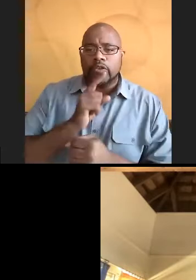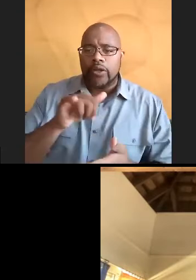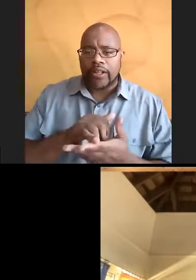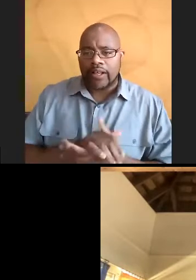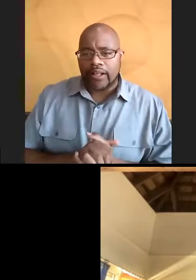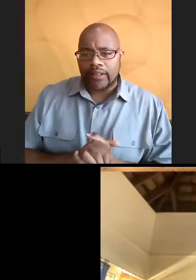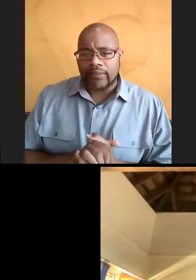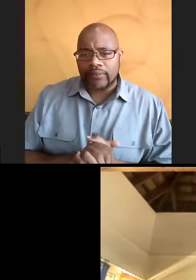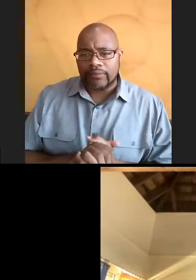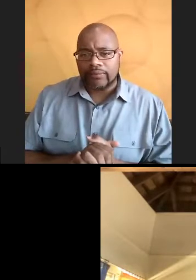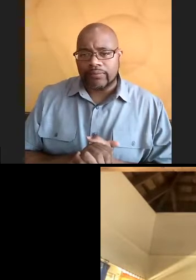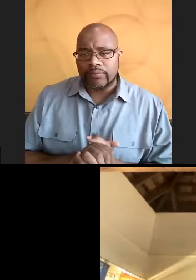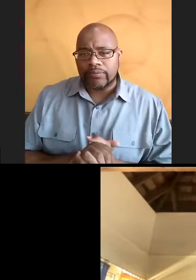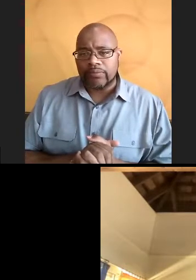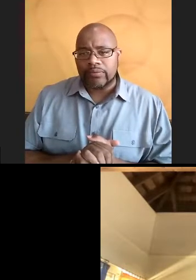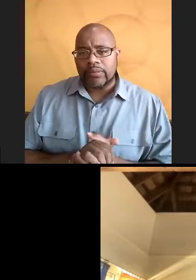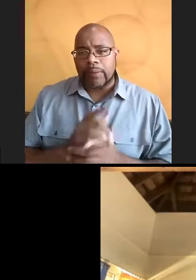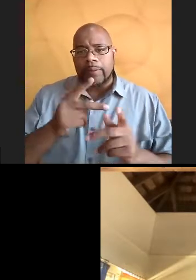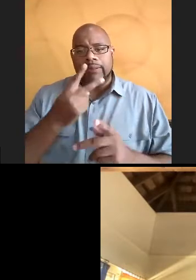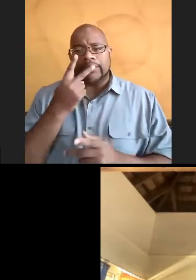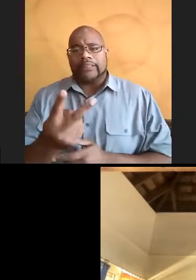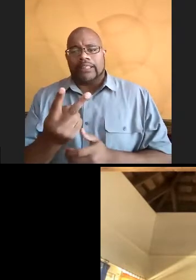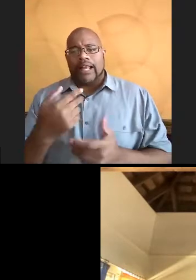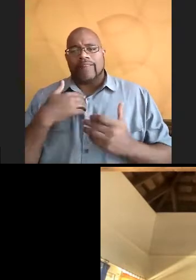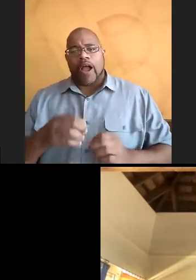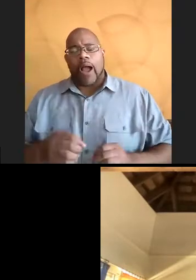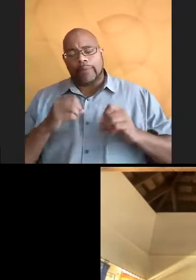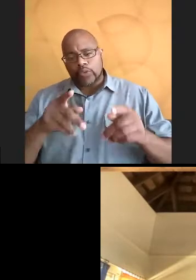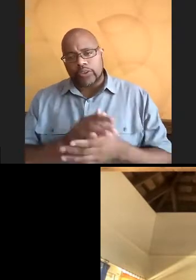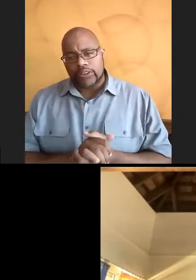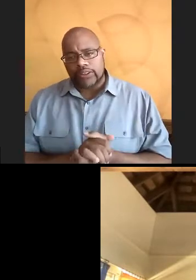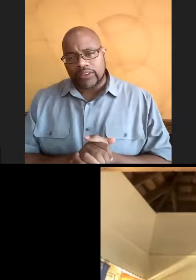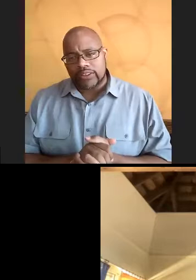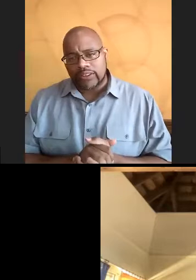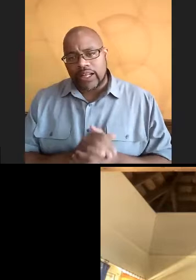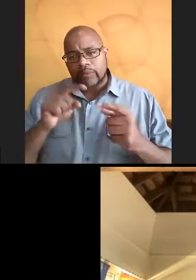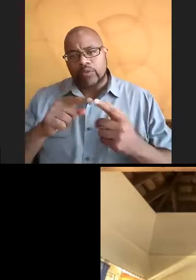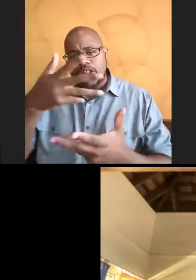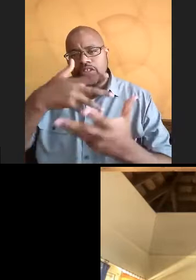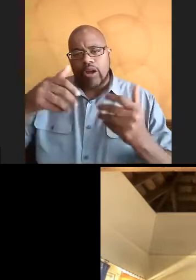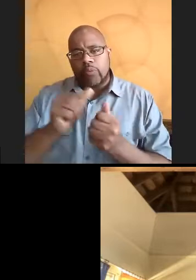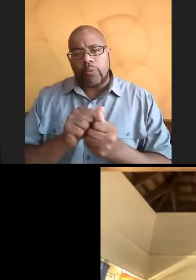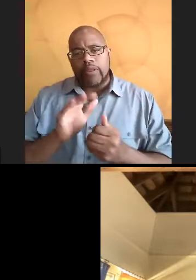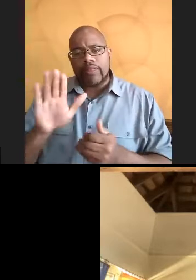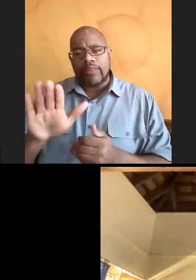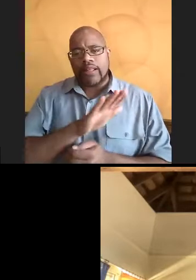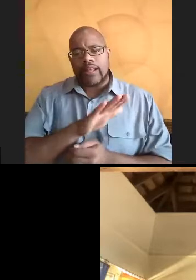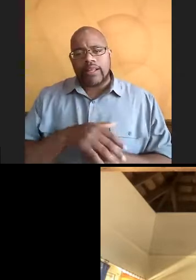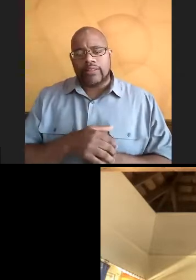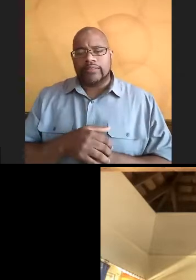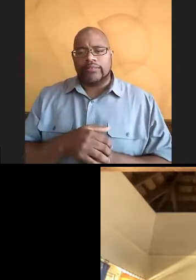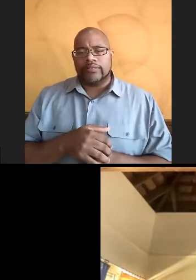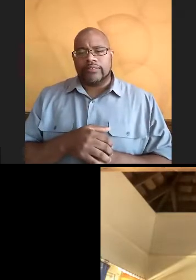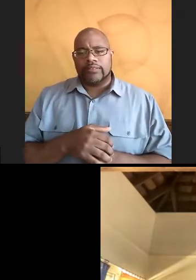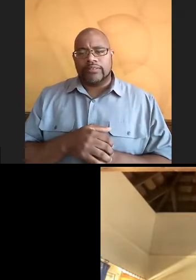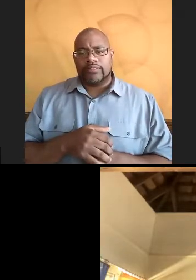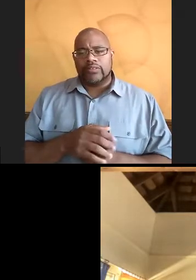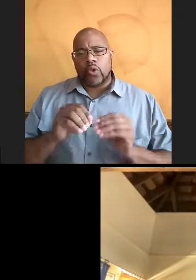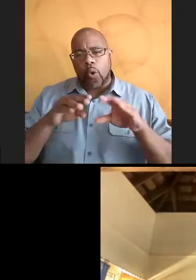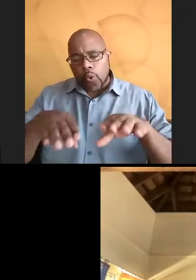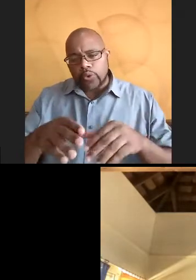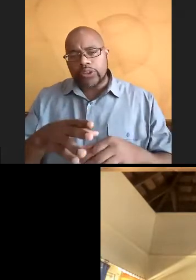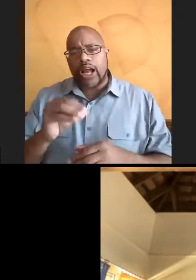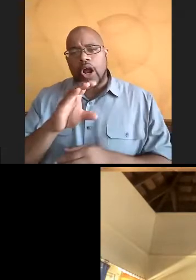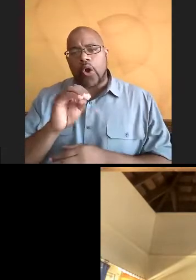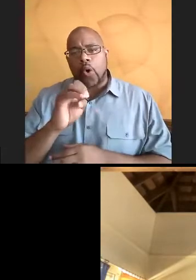people know that we exist, but also that they have the opportunities to interact with their coastal ecosystems, their oceans, right?